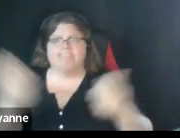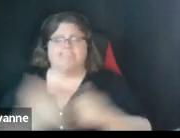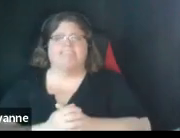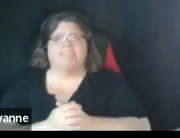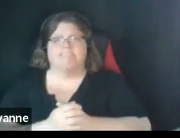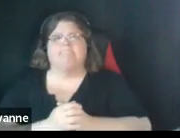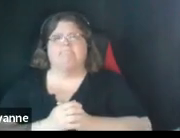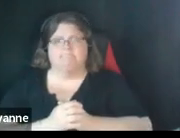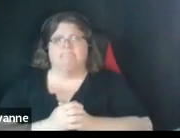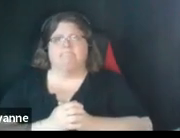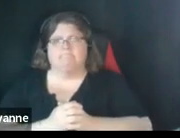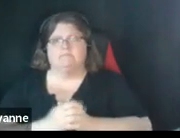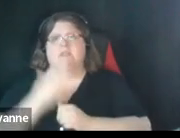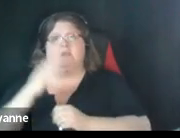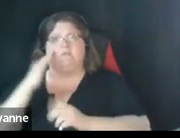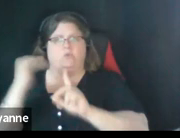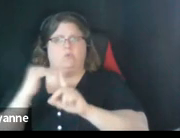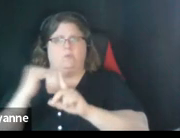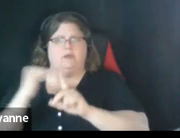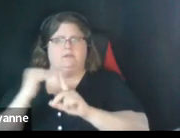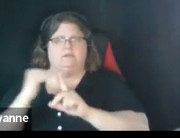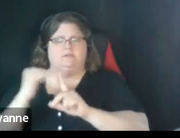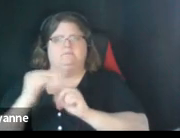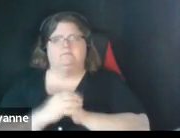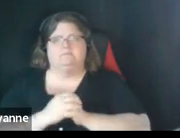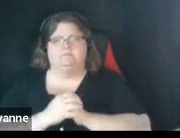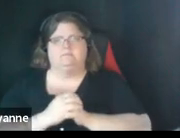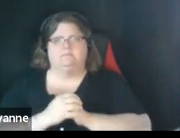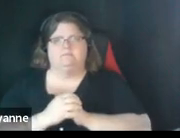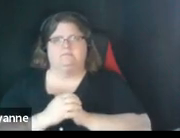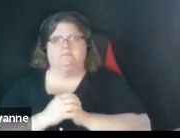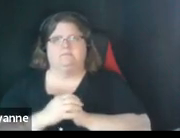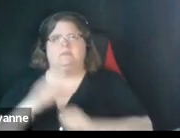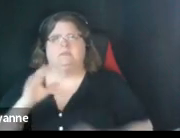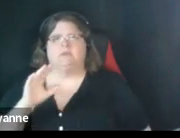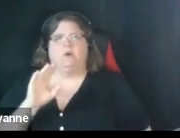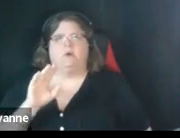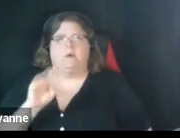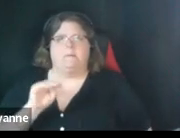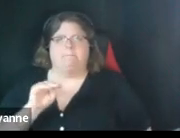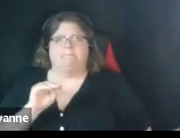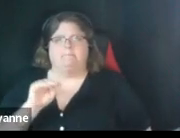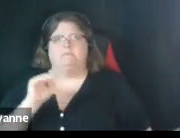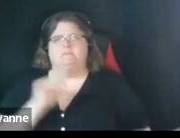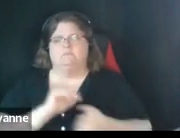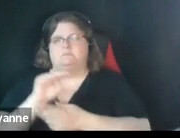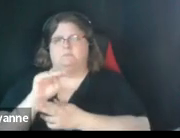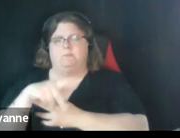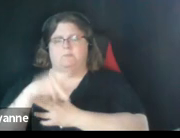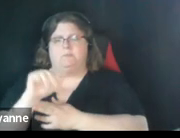thank you thank you for the reminder okay so i have one more okay um